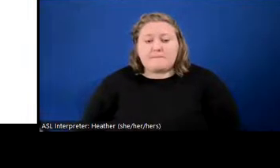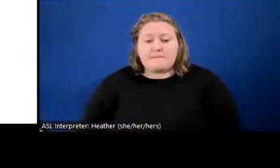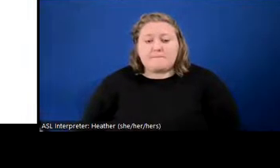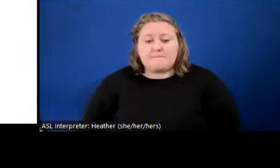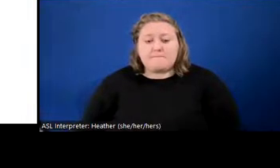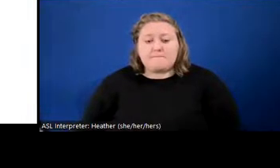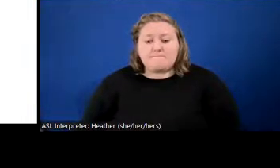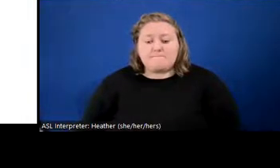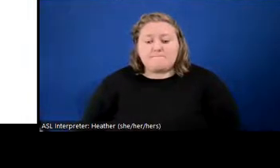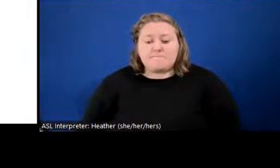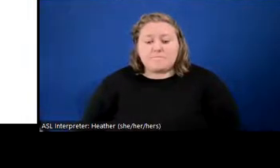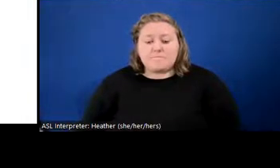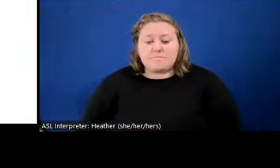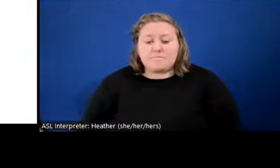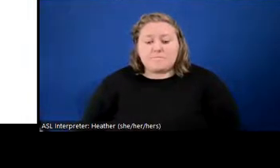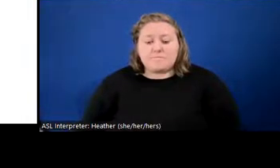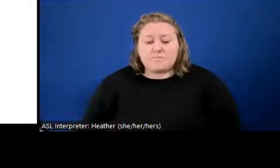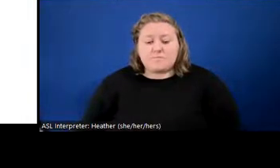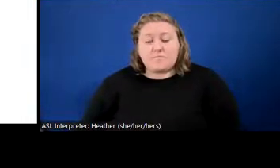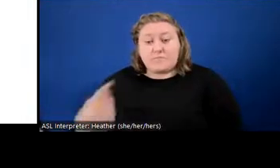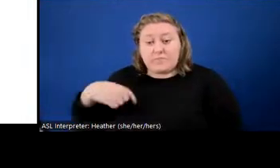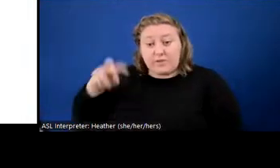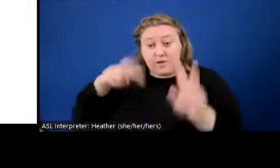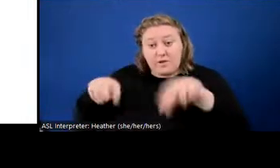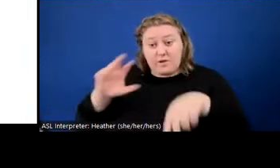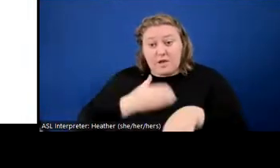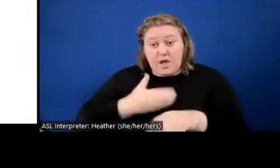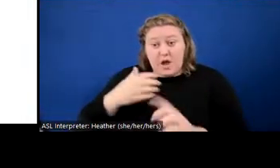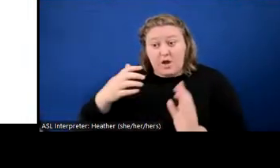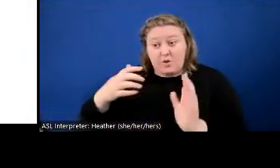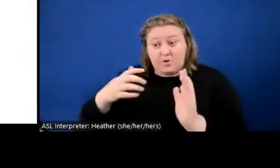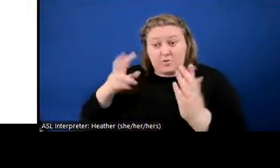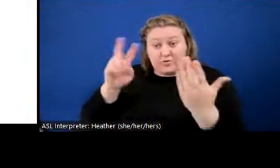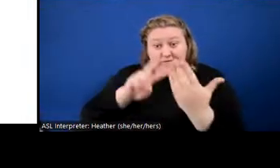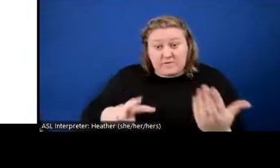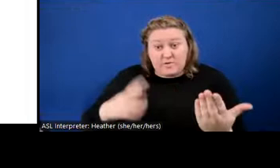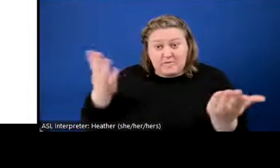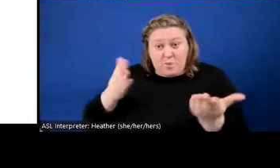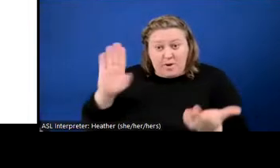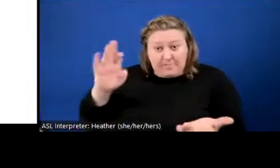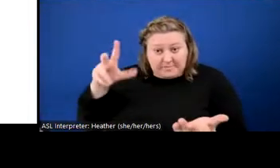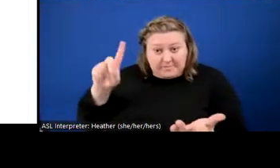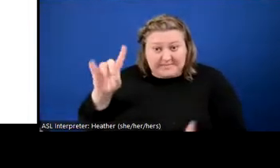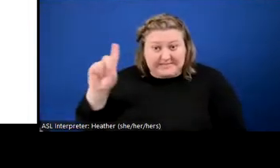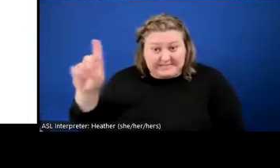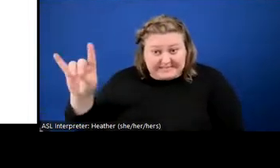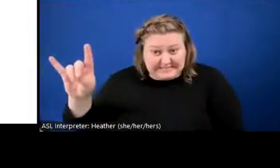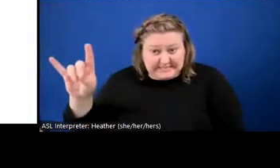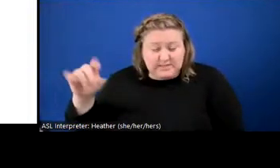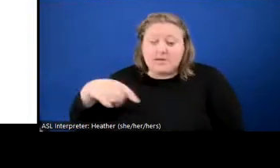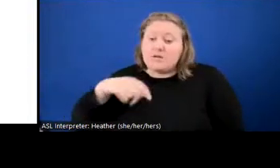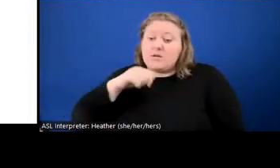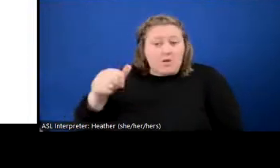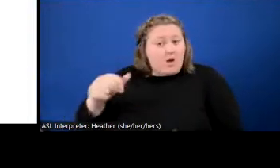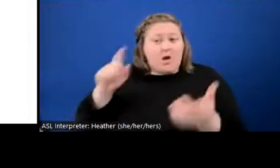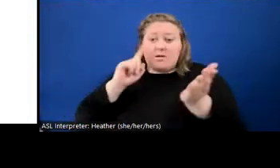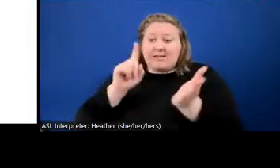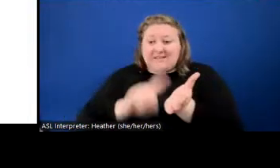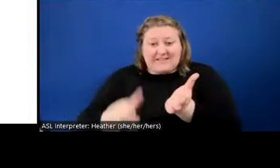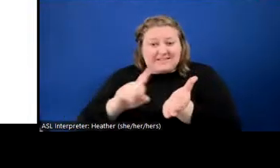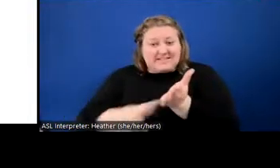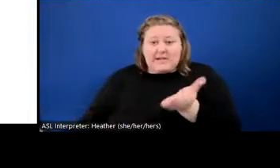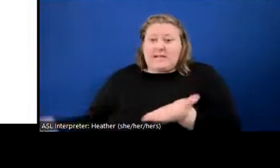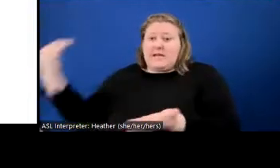looking at a review of what Boston Police Department did. They are not reinvestigating the